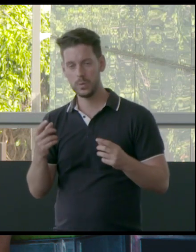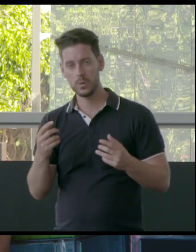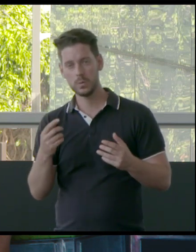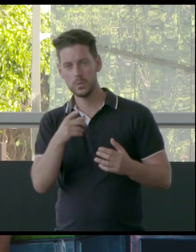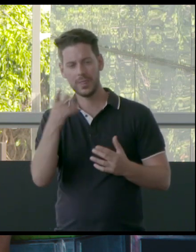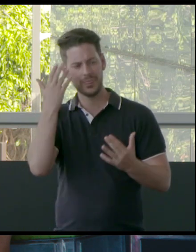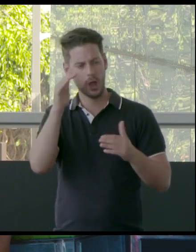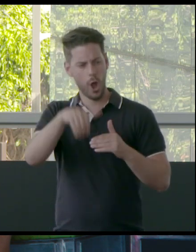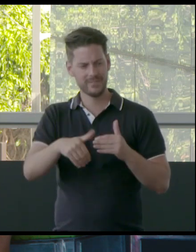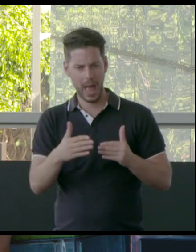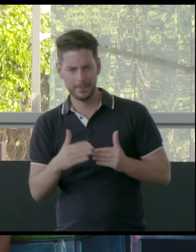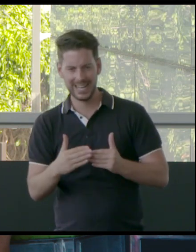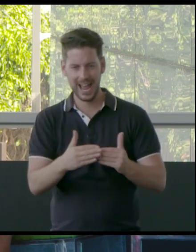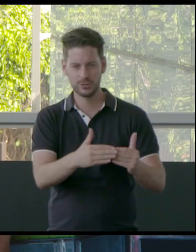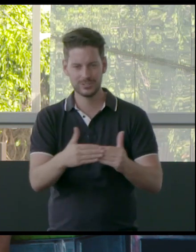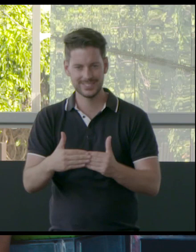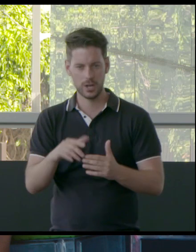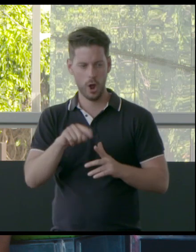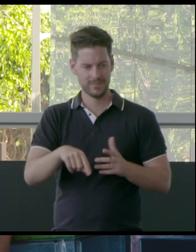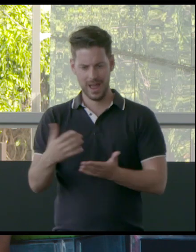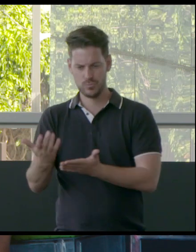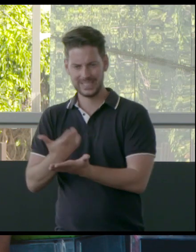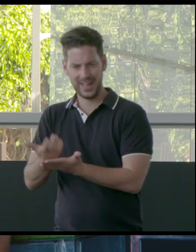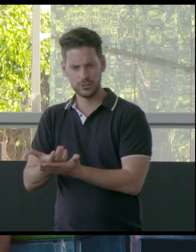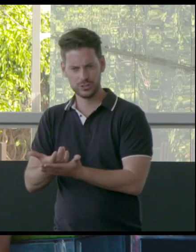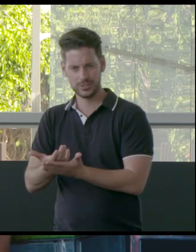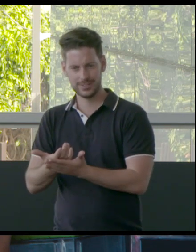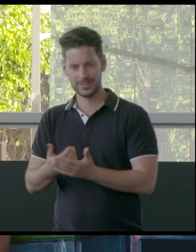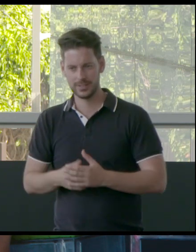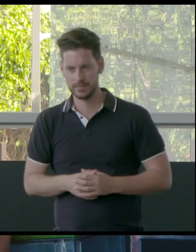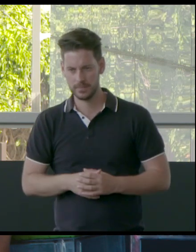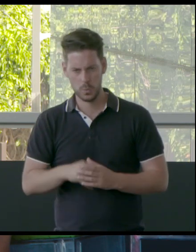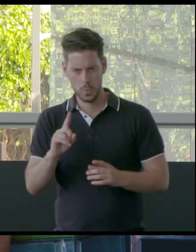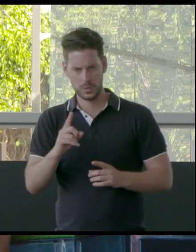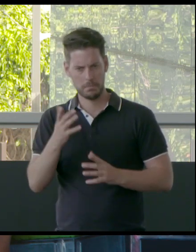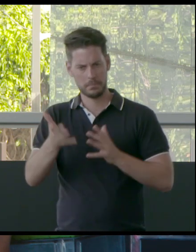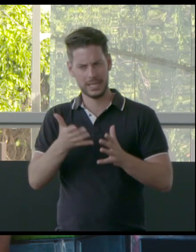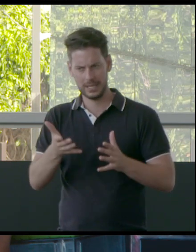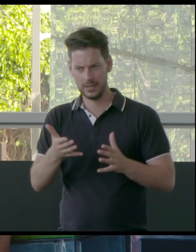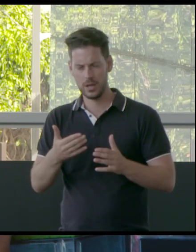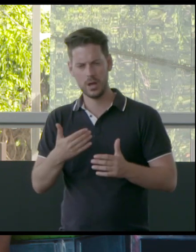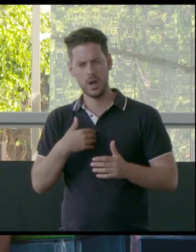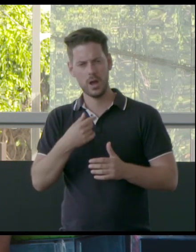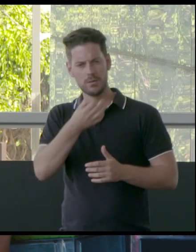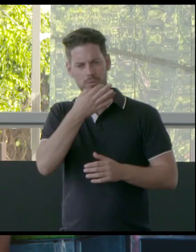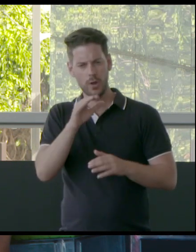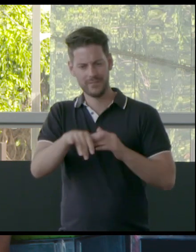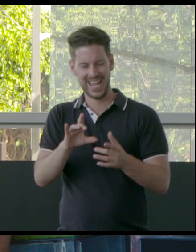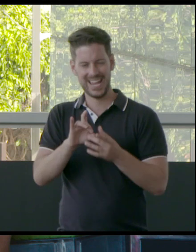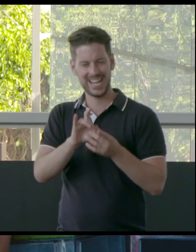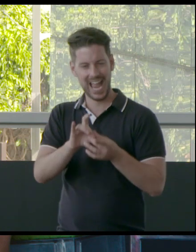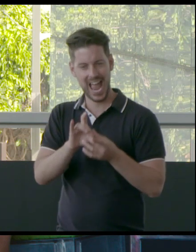you think about mitigation versus preservation and what that actually means, and when I talk briefly about engaging